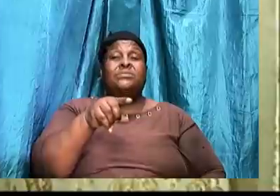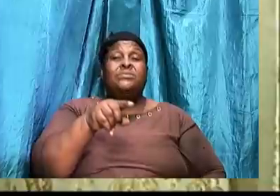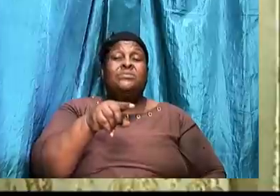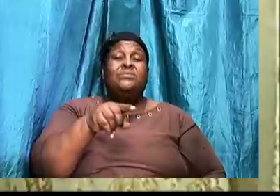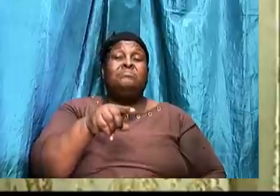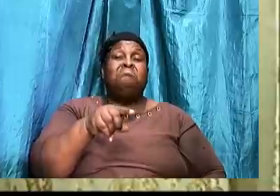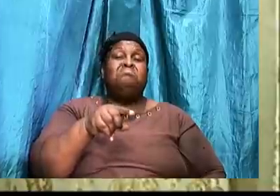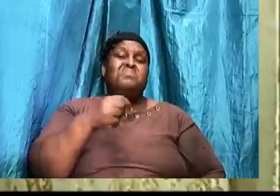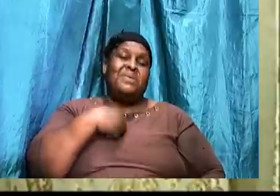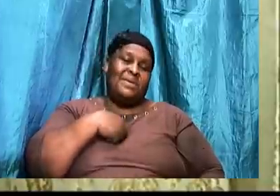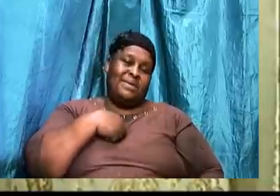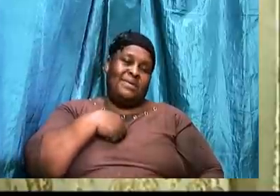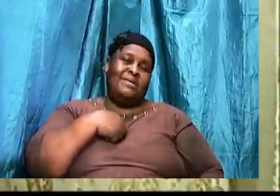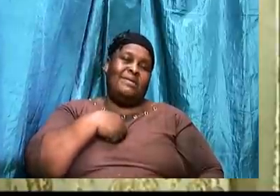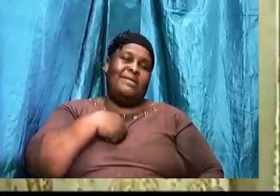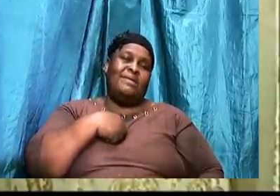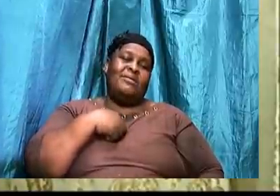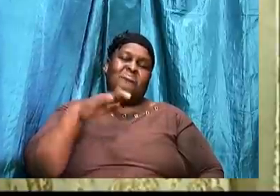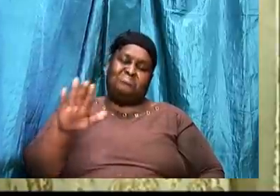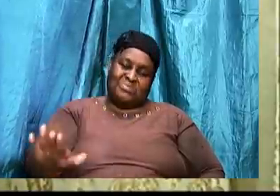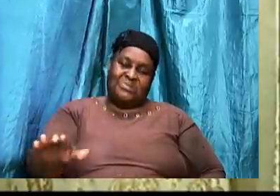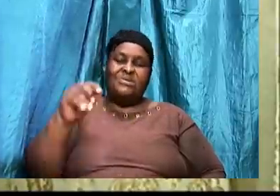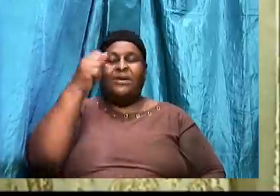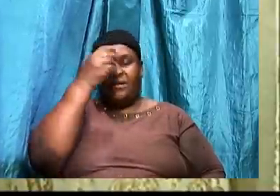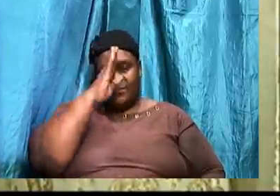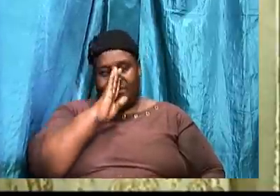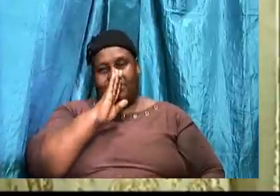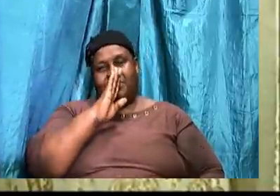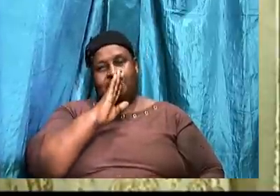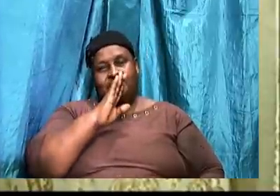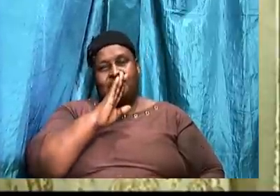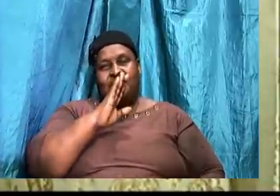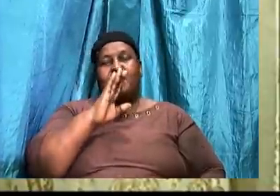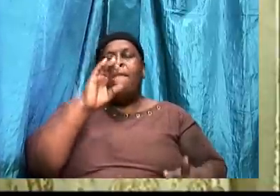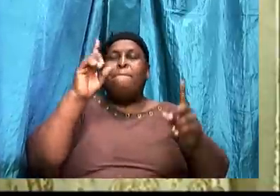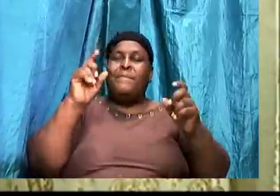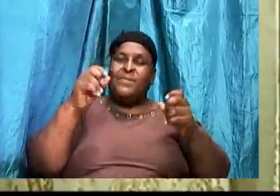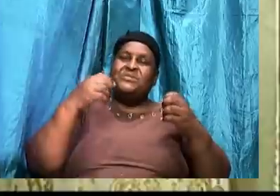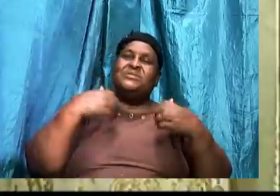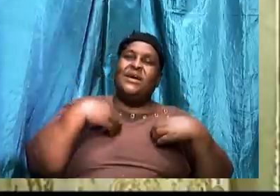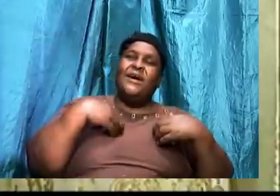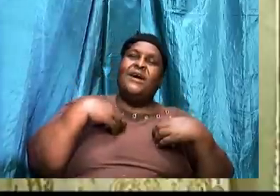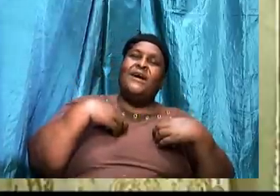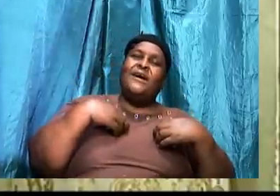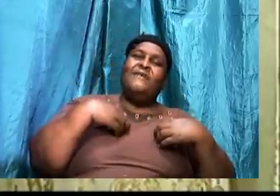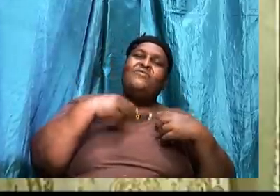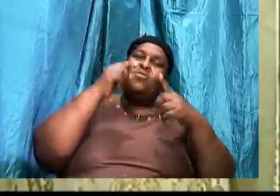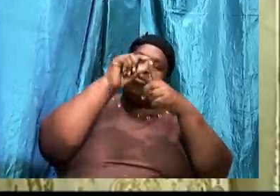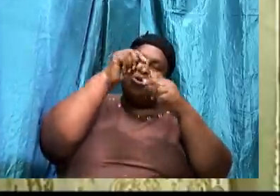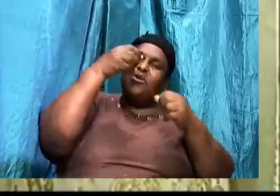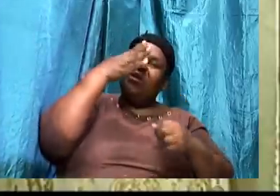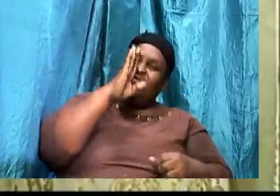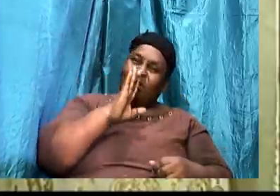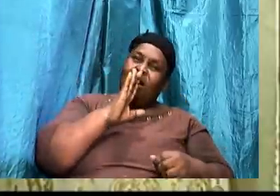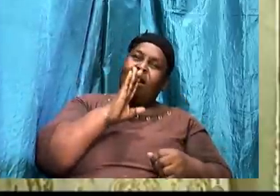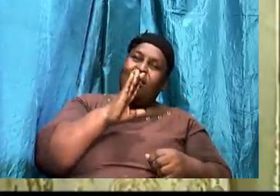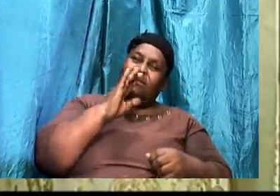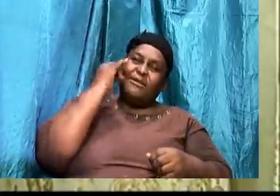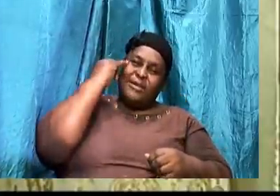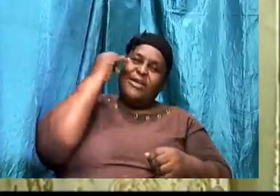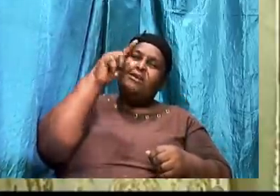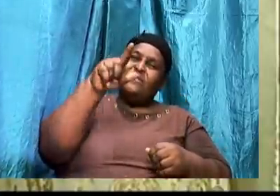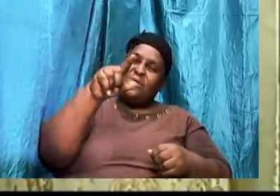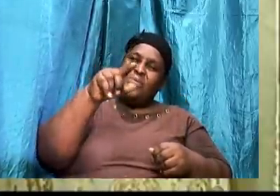I am a child of God. And you must have the sword of the spirit. If you are going to